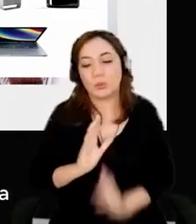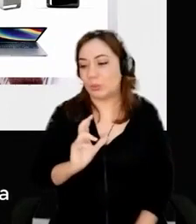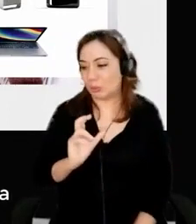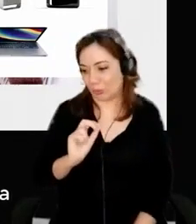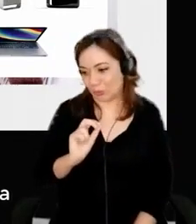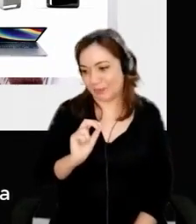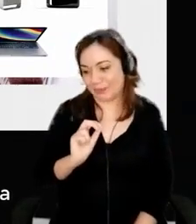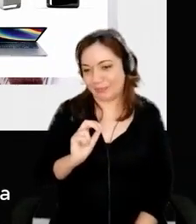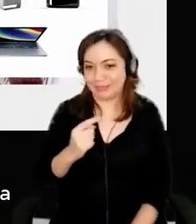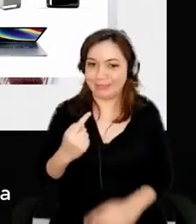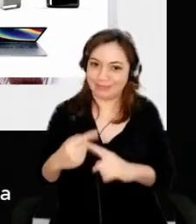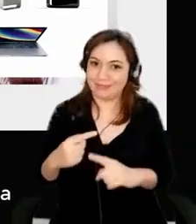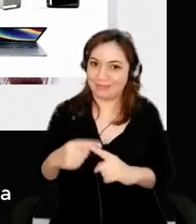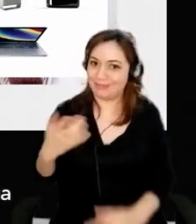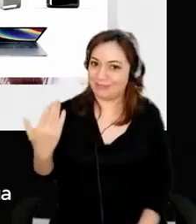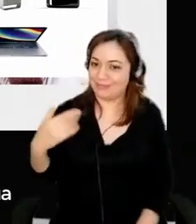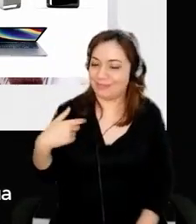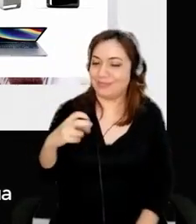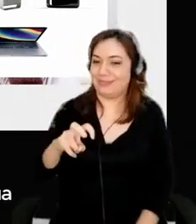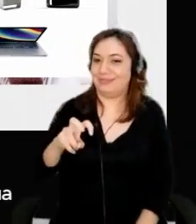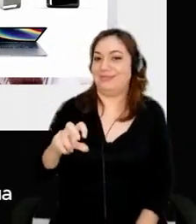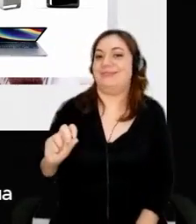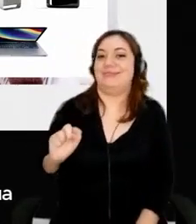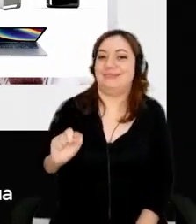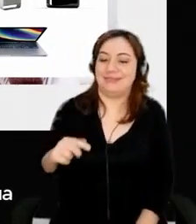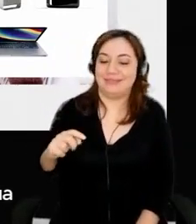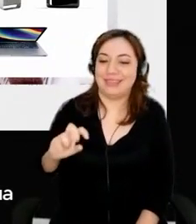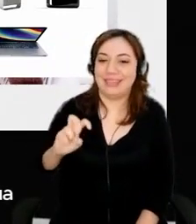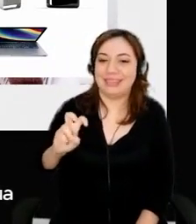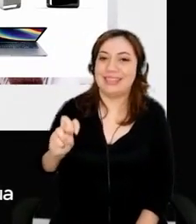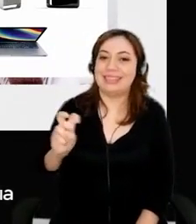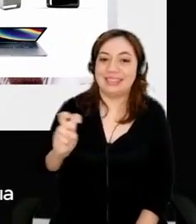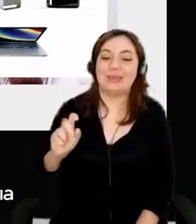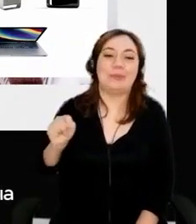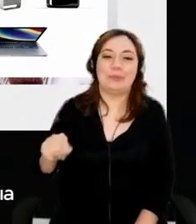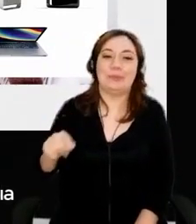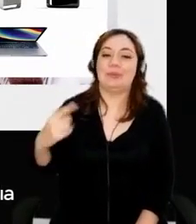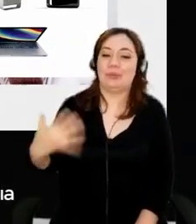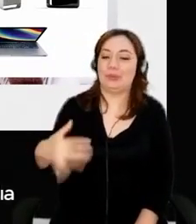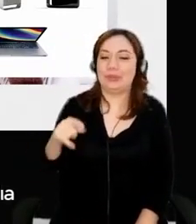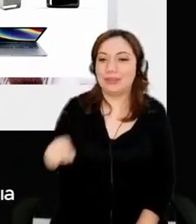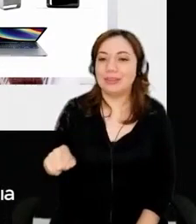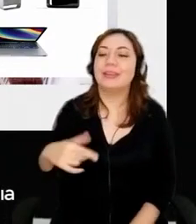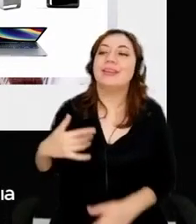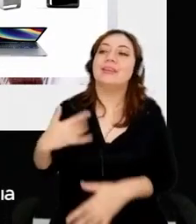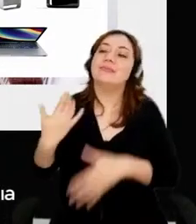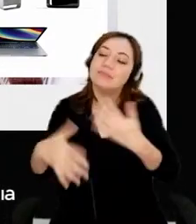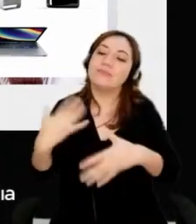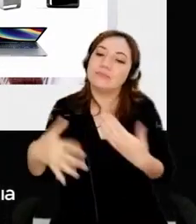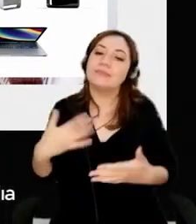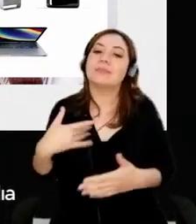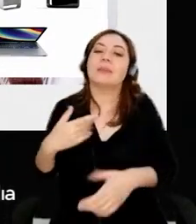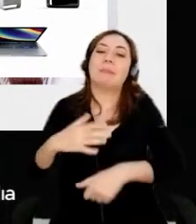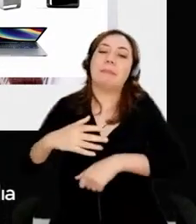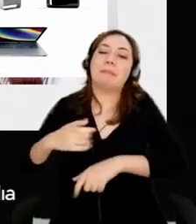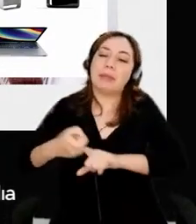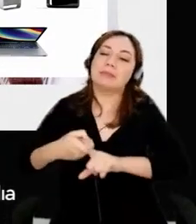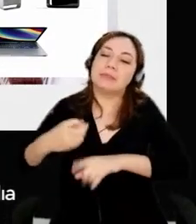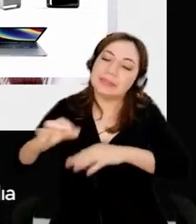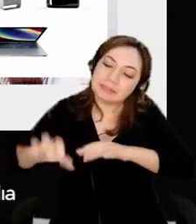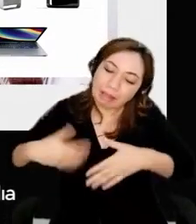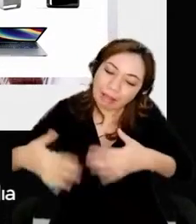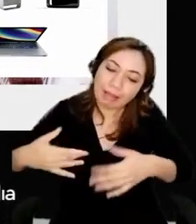$500 back then. But she did put it on layaway, and after many, many months, I did get it, and I programmed the heck out of that thing.